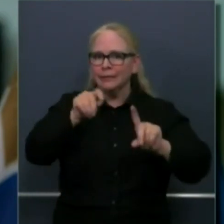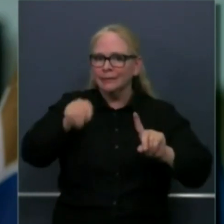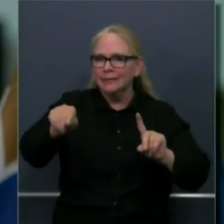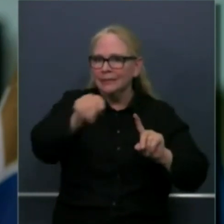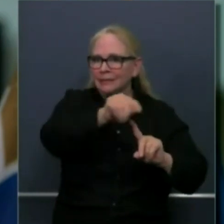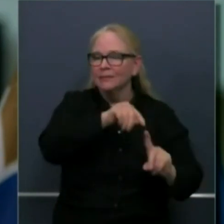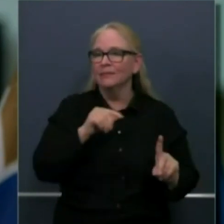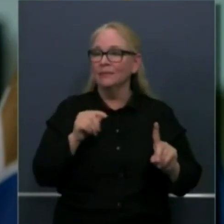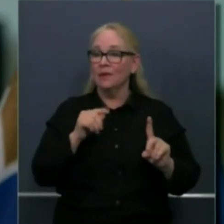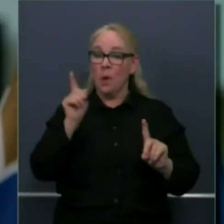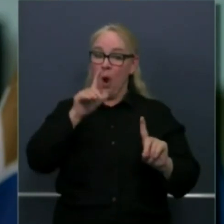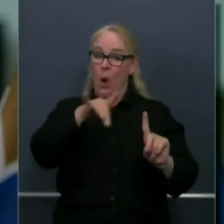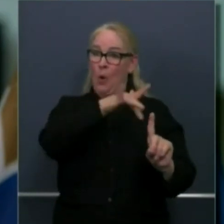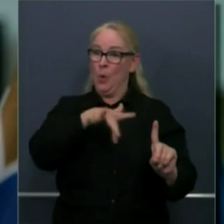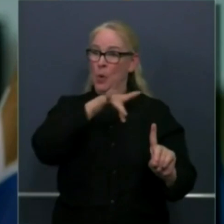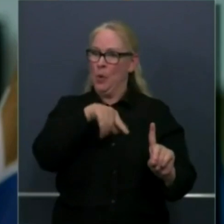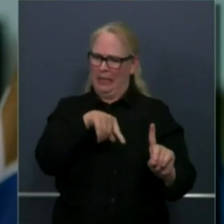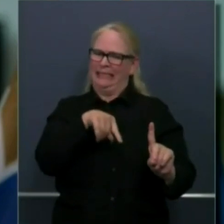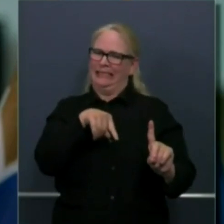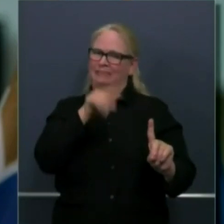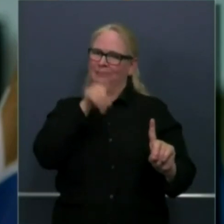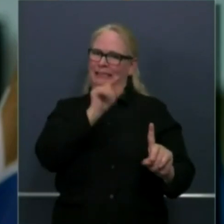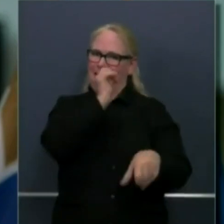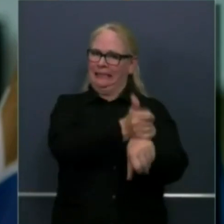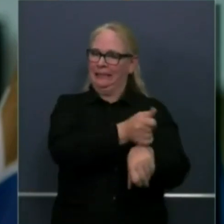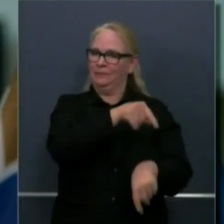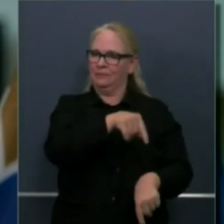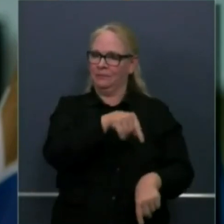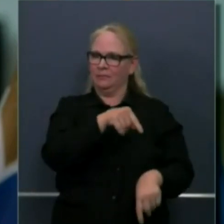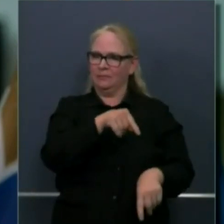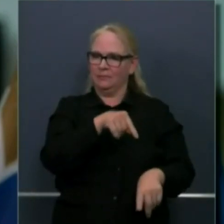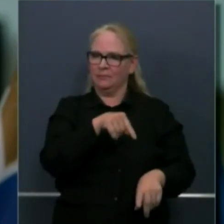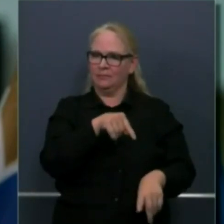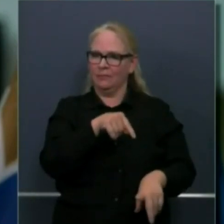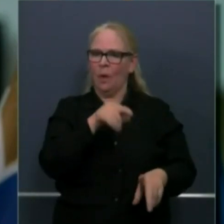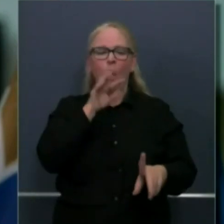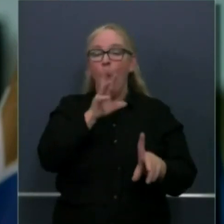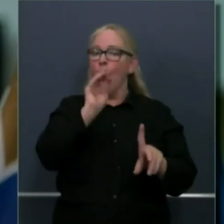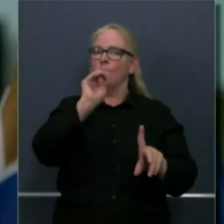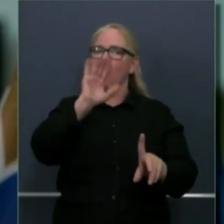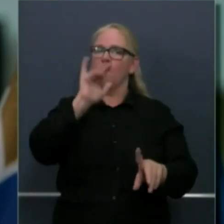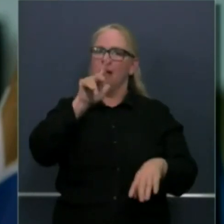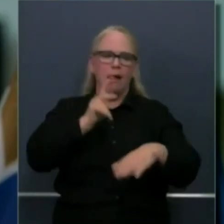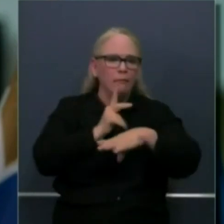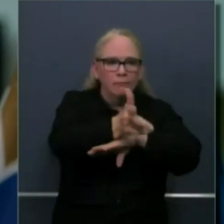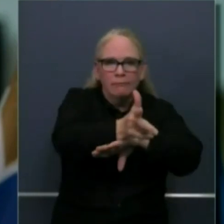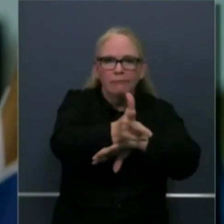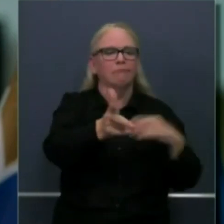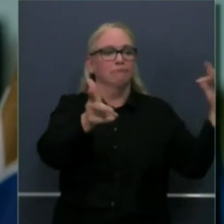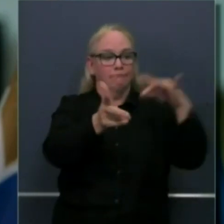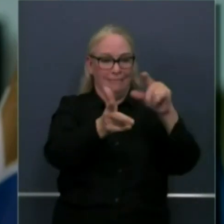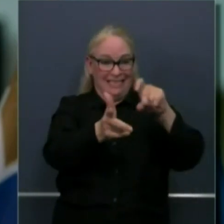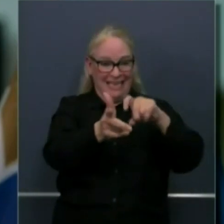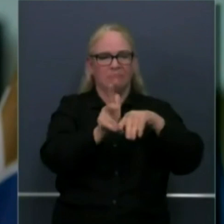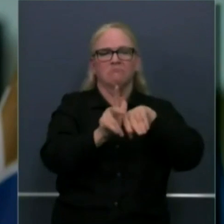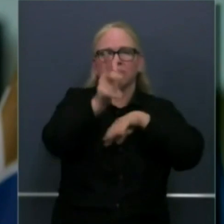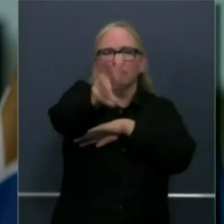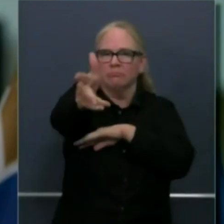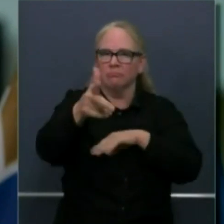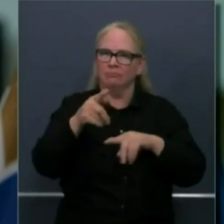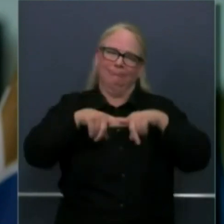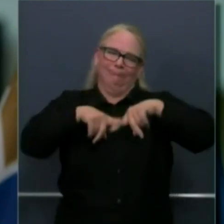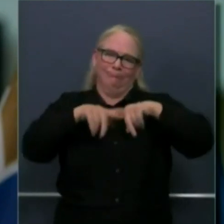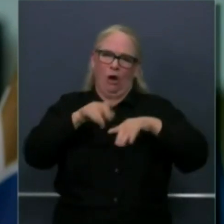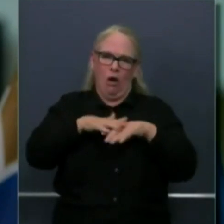even more with OptumServe and then we'll start these roaming testing sites very very shortly to provide even more coverage.